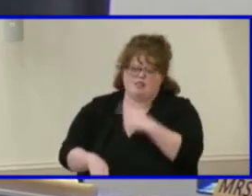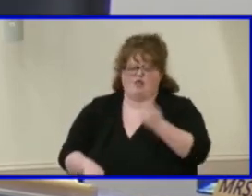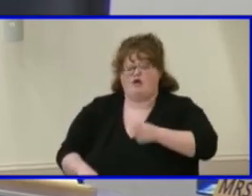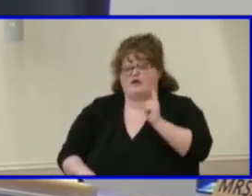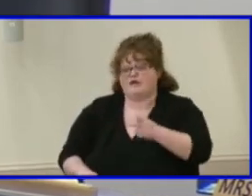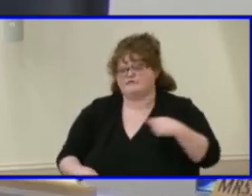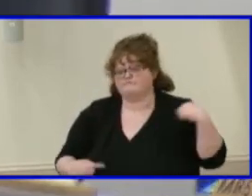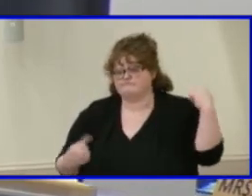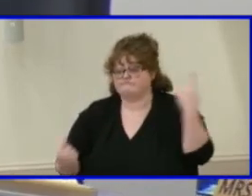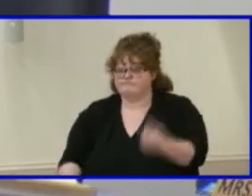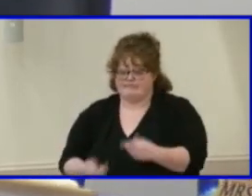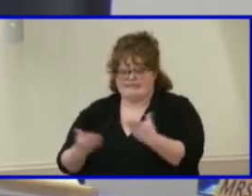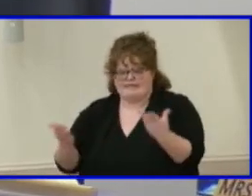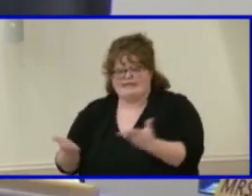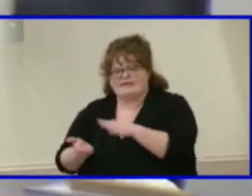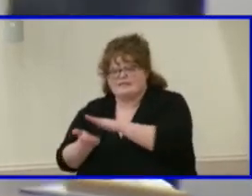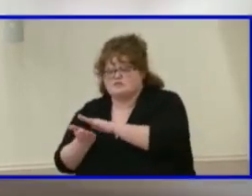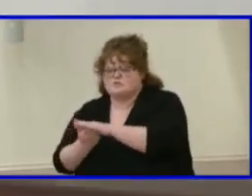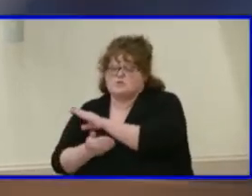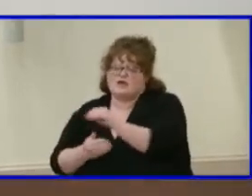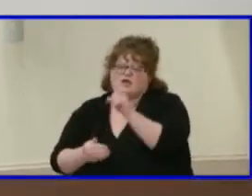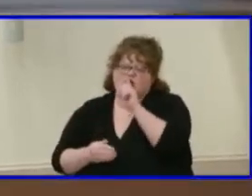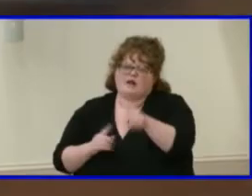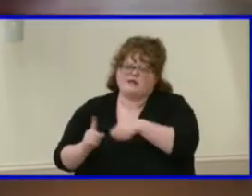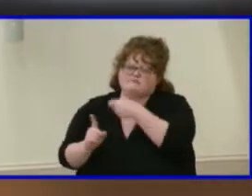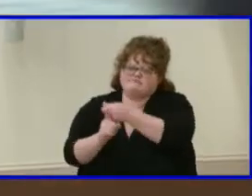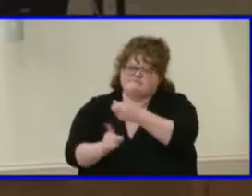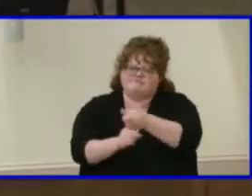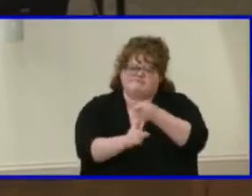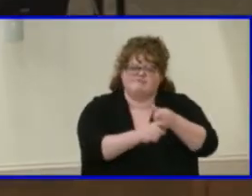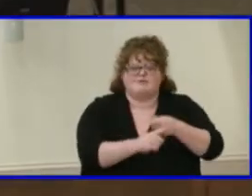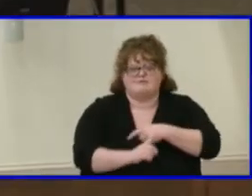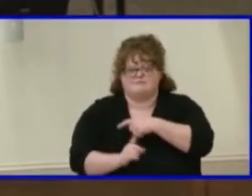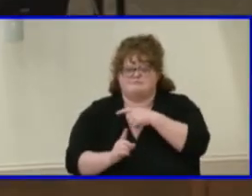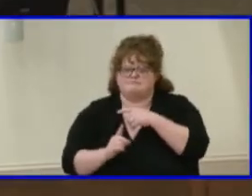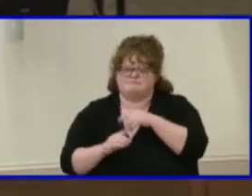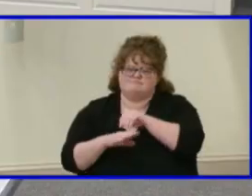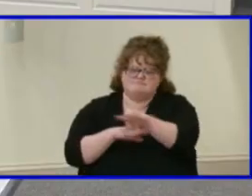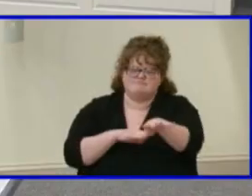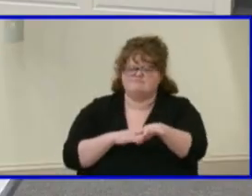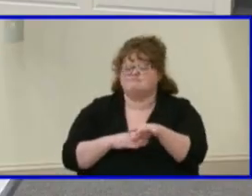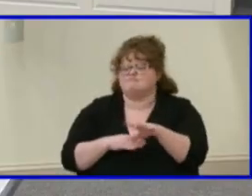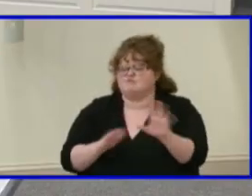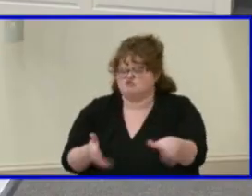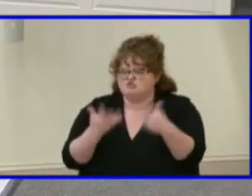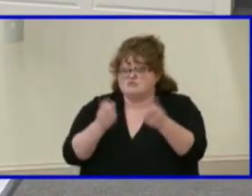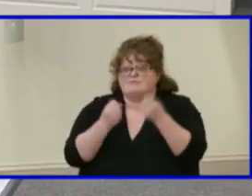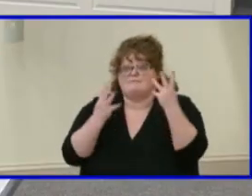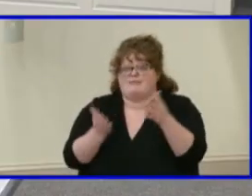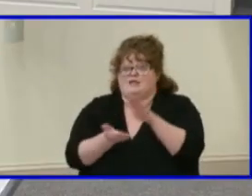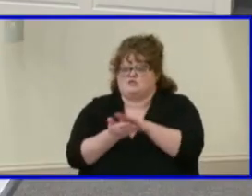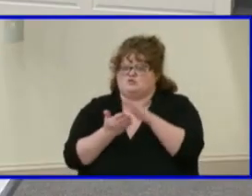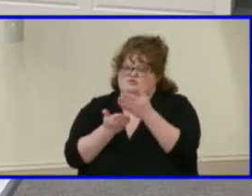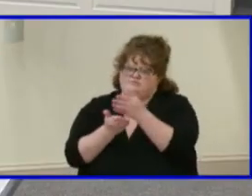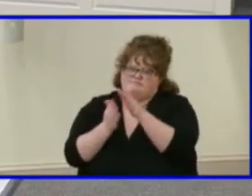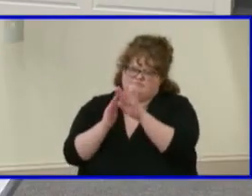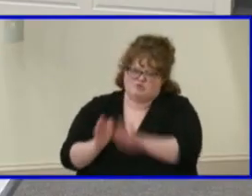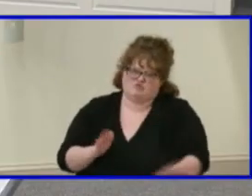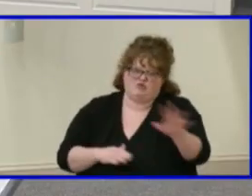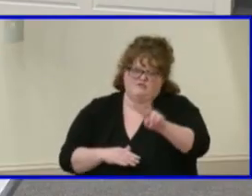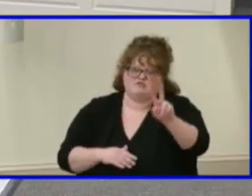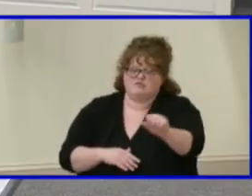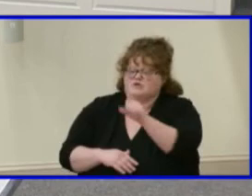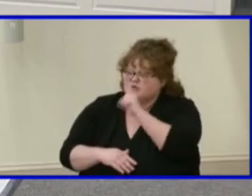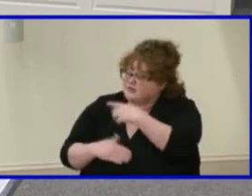positively impacted school divisions across Virginia. And so Chris, thank you for your service.